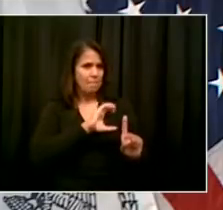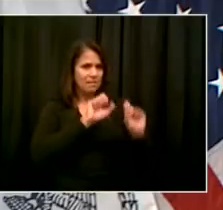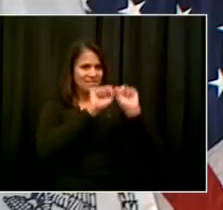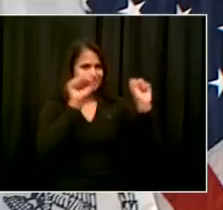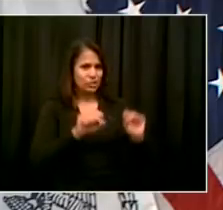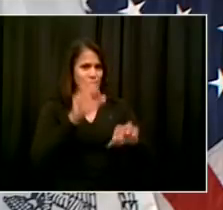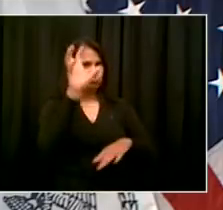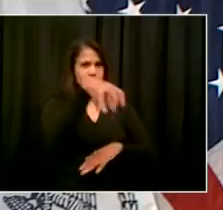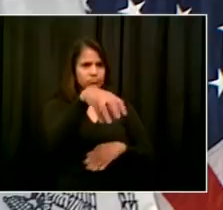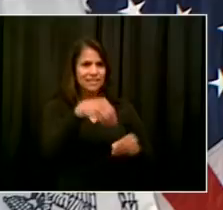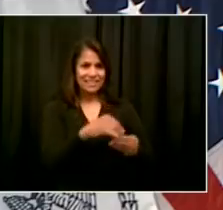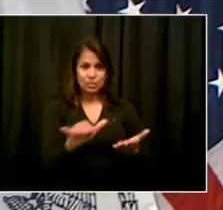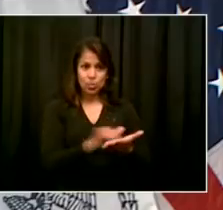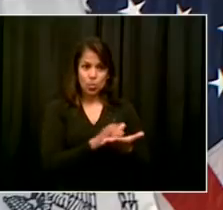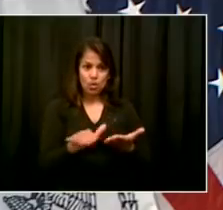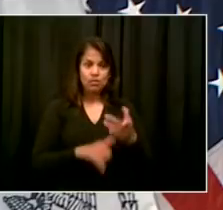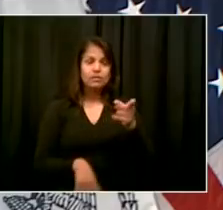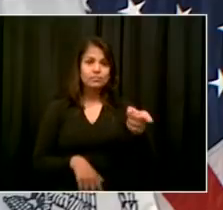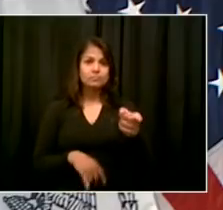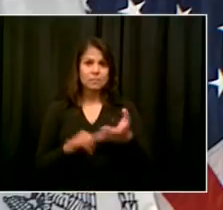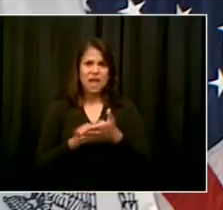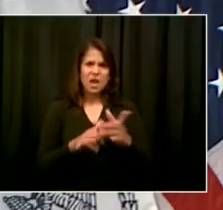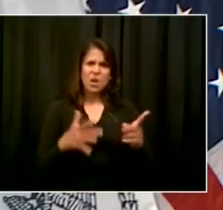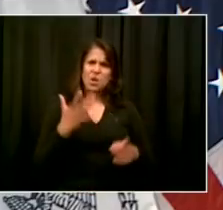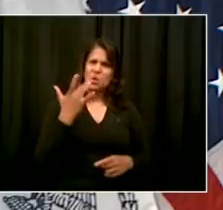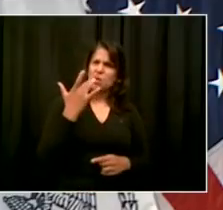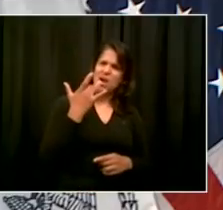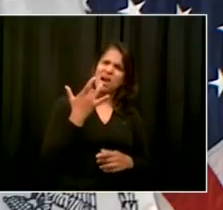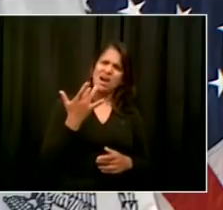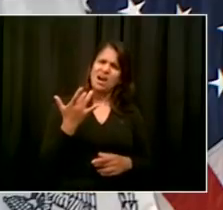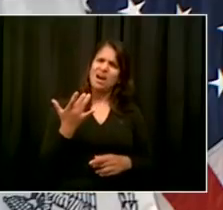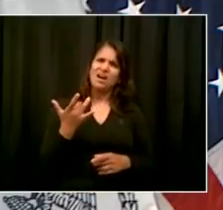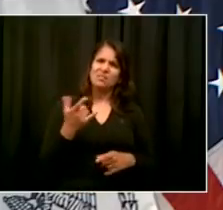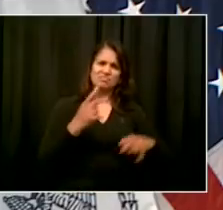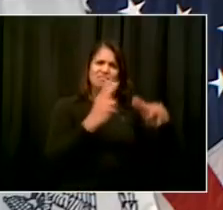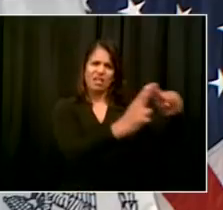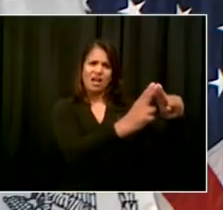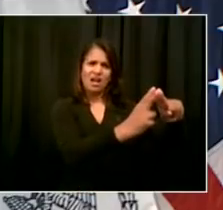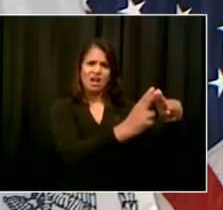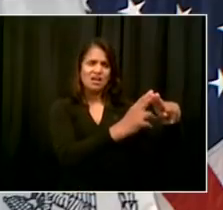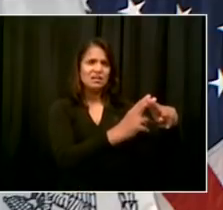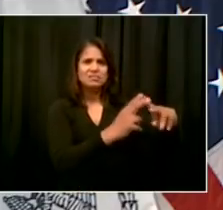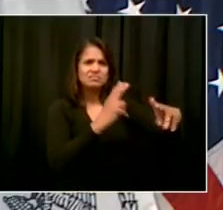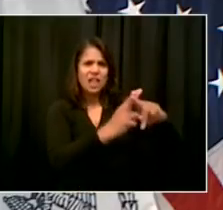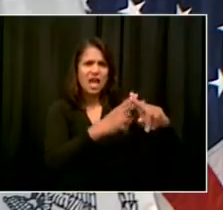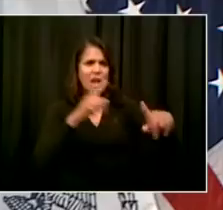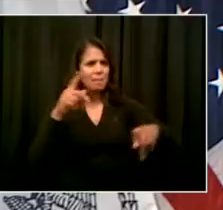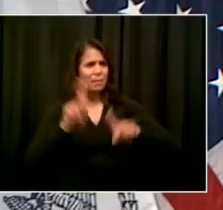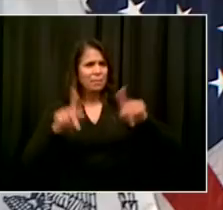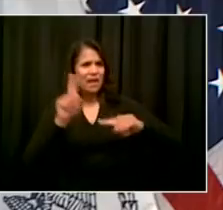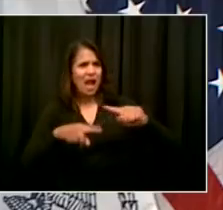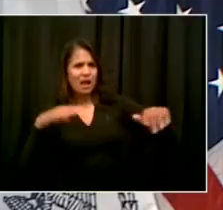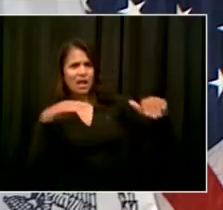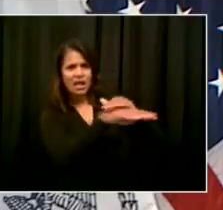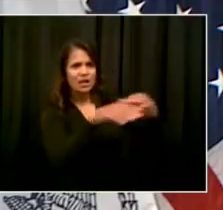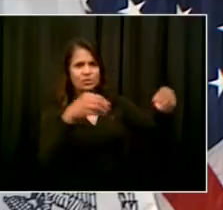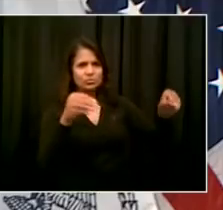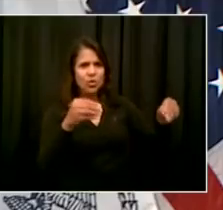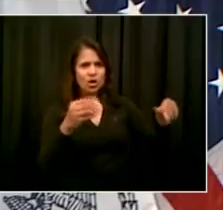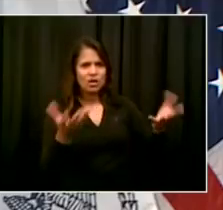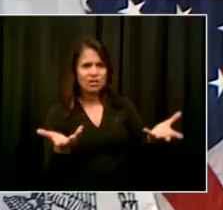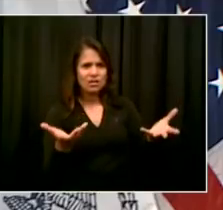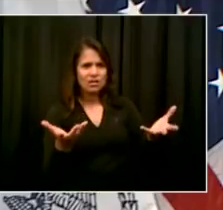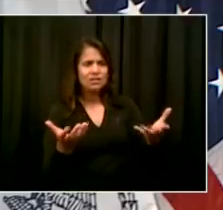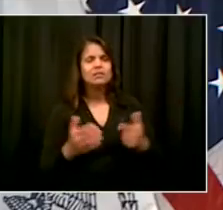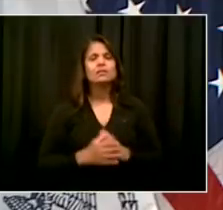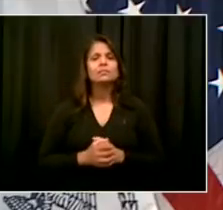there just kind kind of a general threat that they're all responding to here? Look, Joaf, good question. Here's what I'd